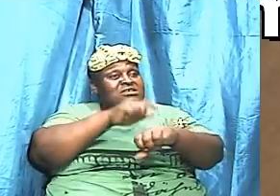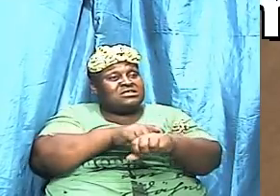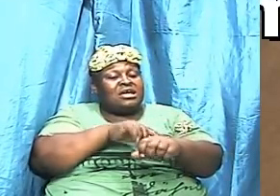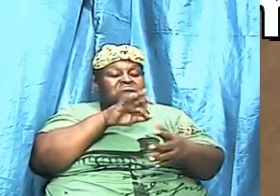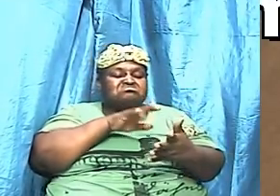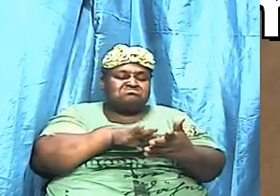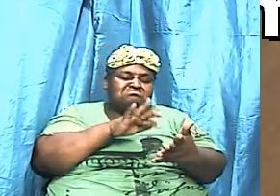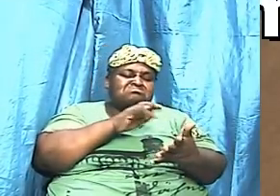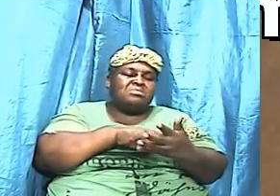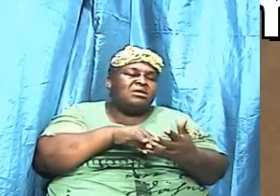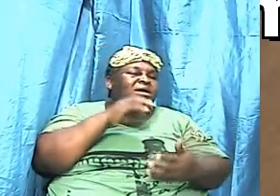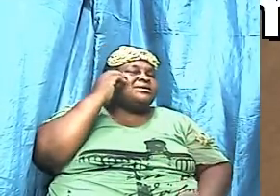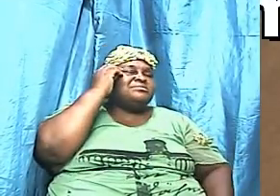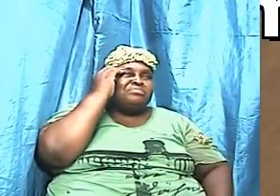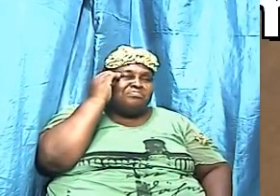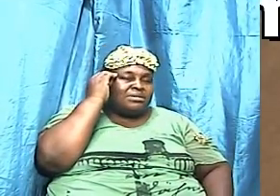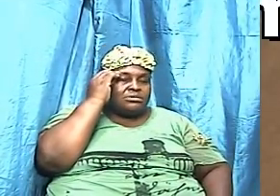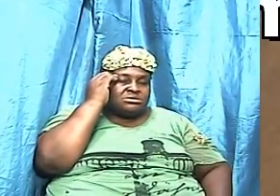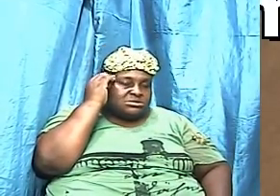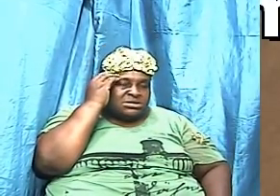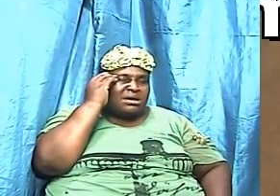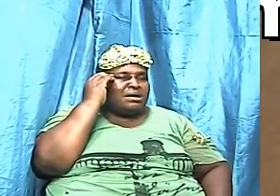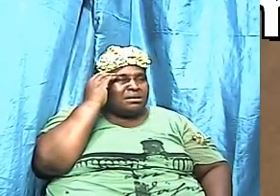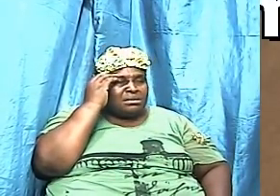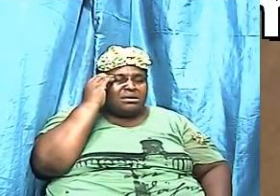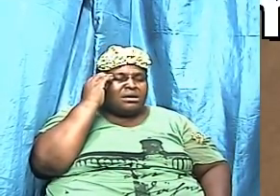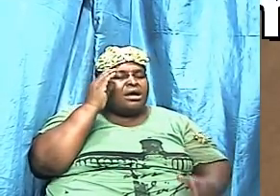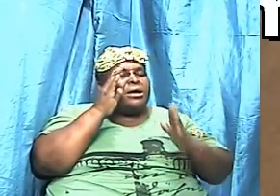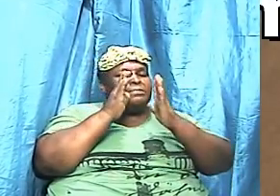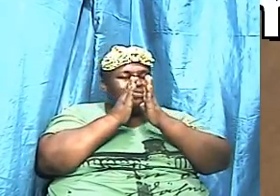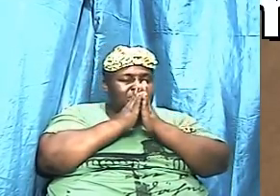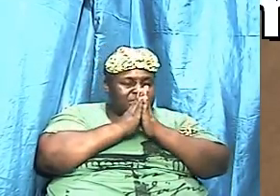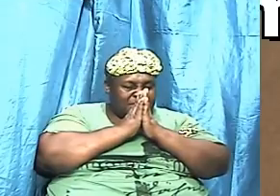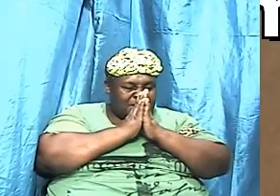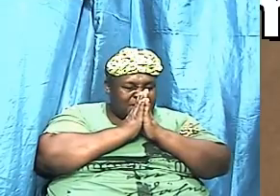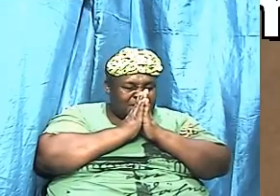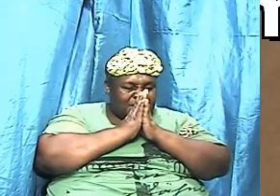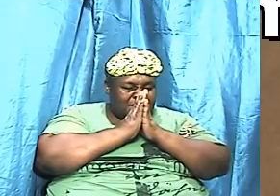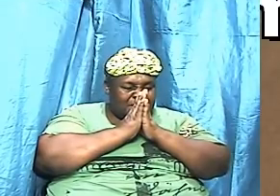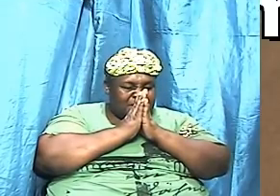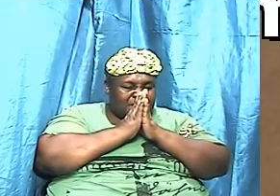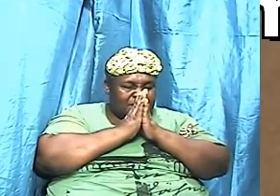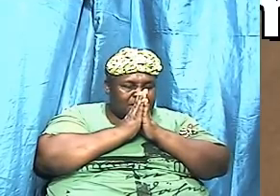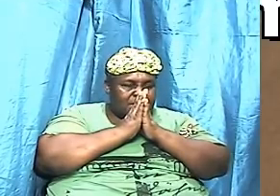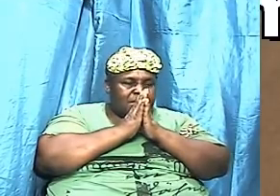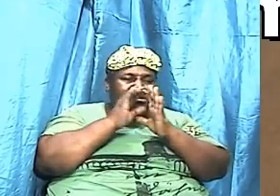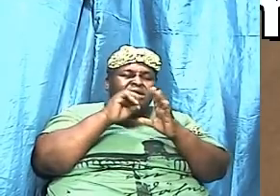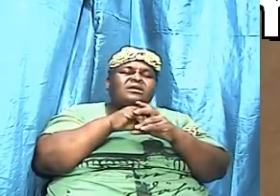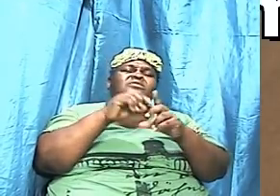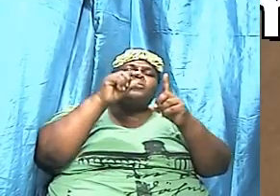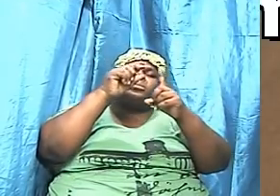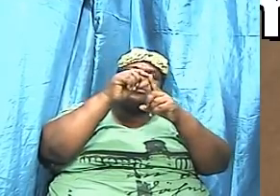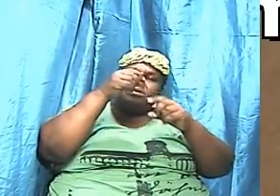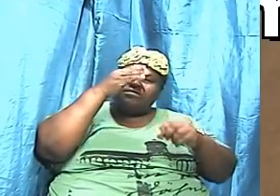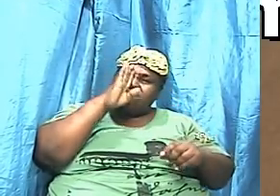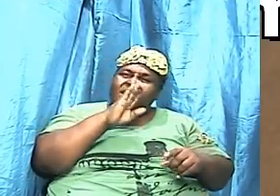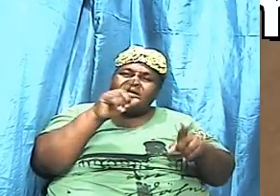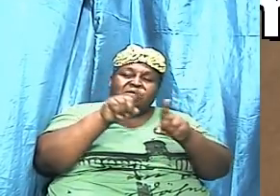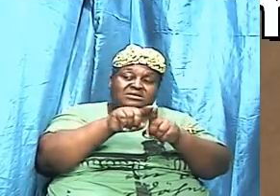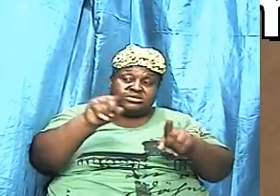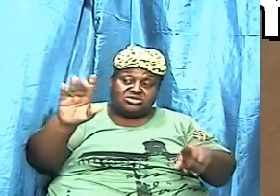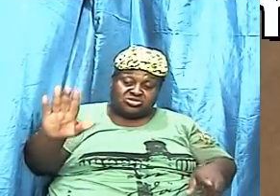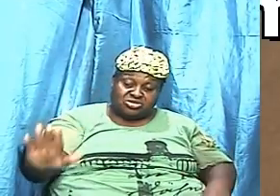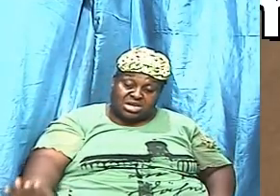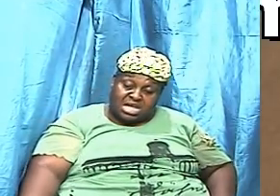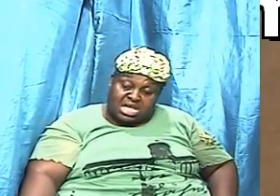and praying over the word of God as a child you know he had been reared in the synagogue